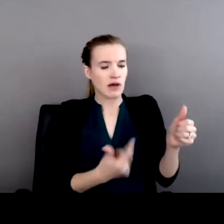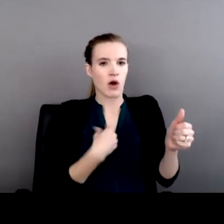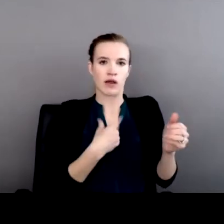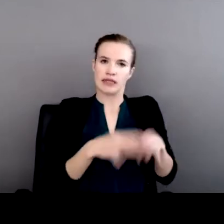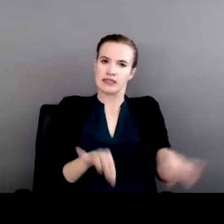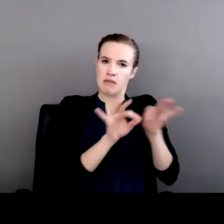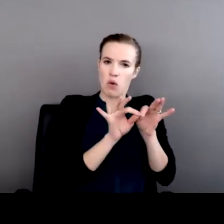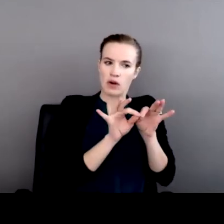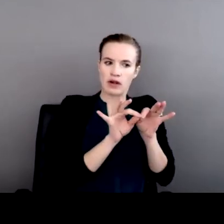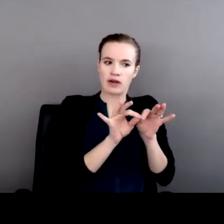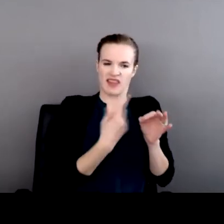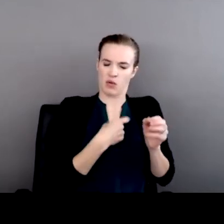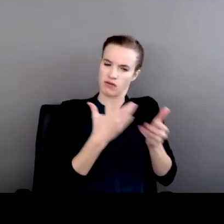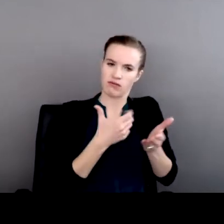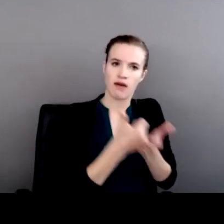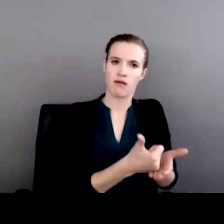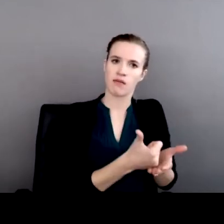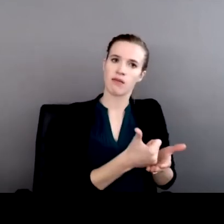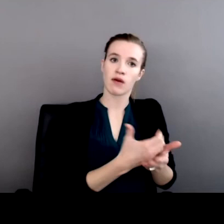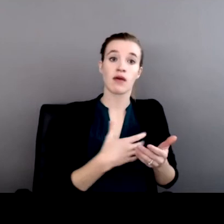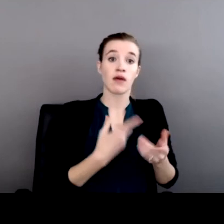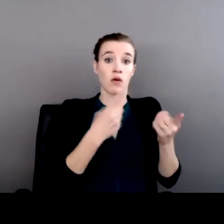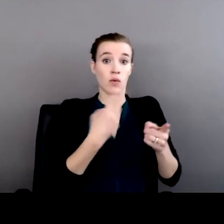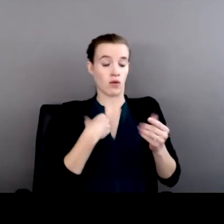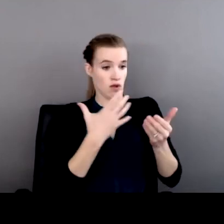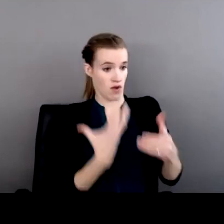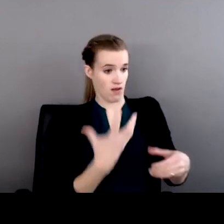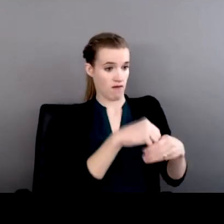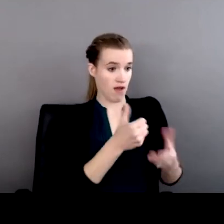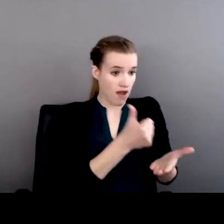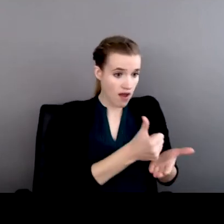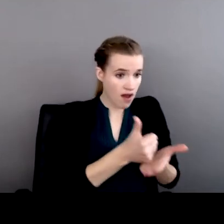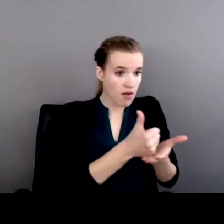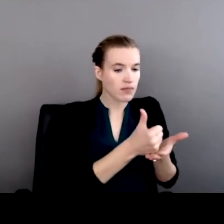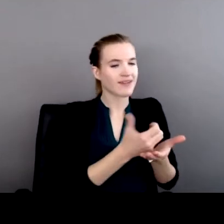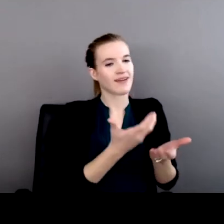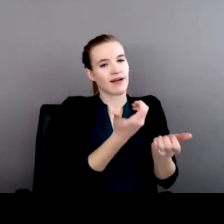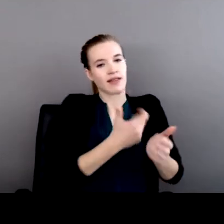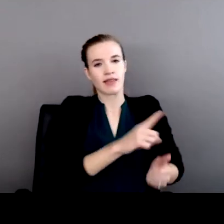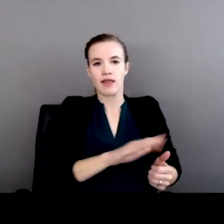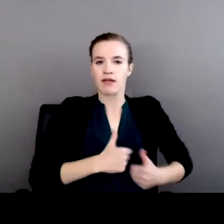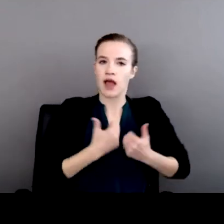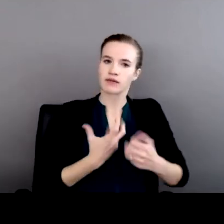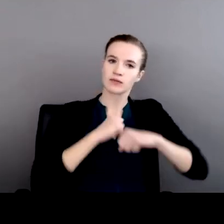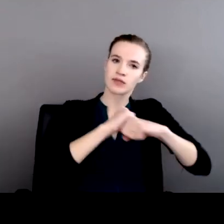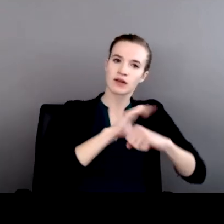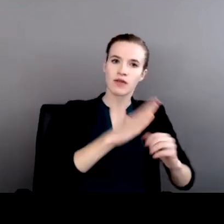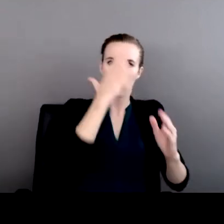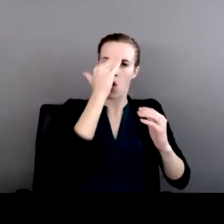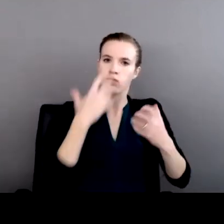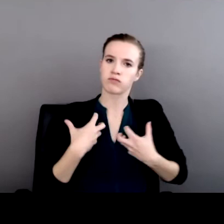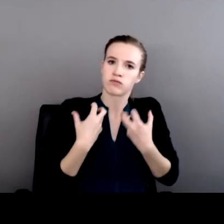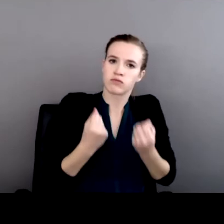help. When we do, lives are protected and hope is restored. As the U.S.